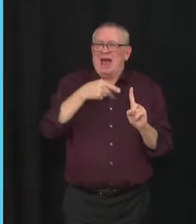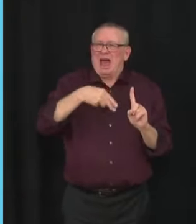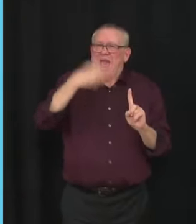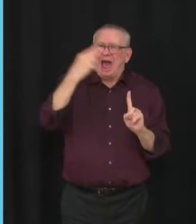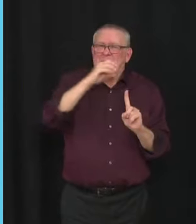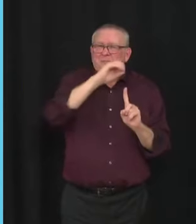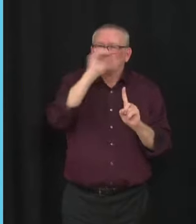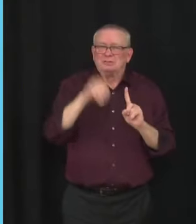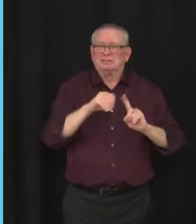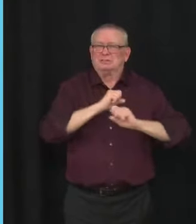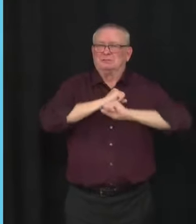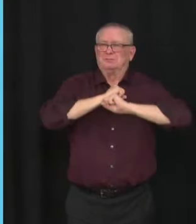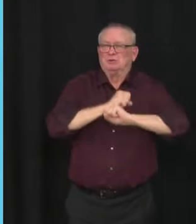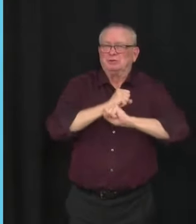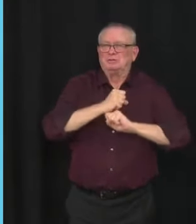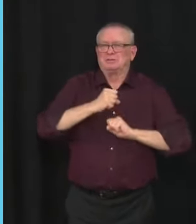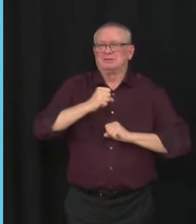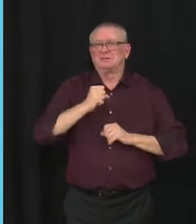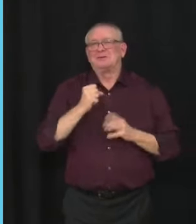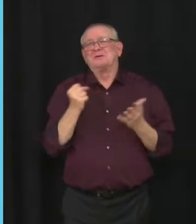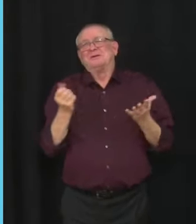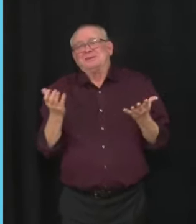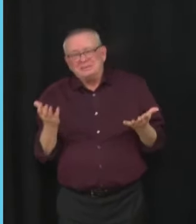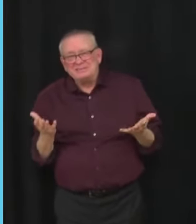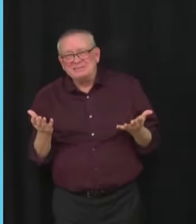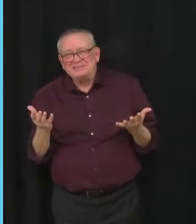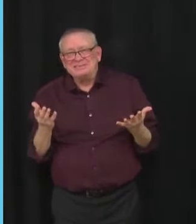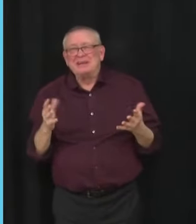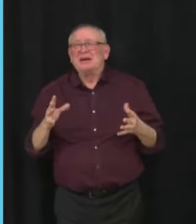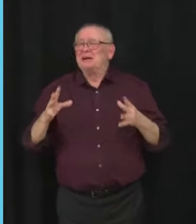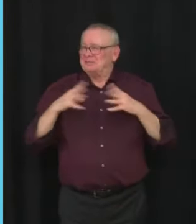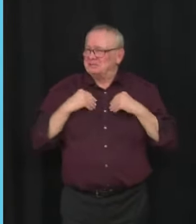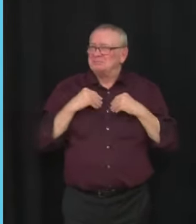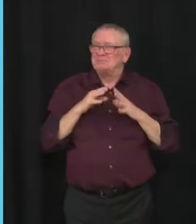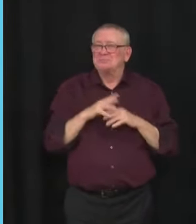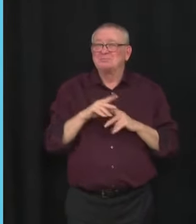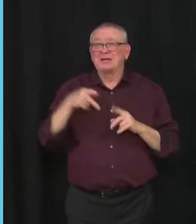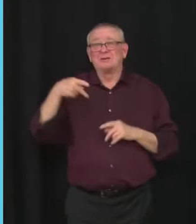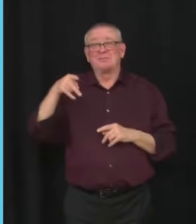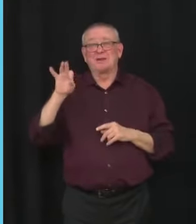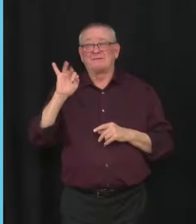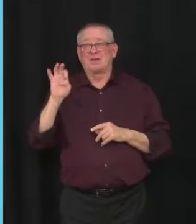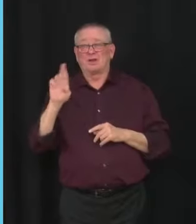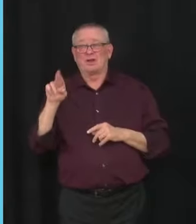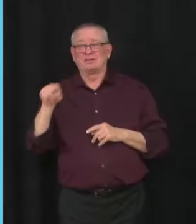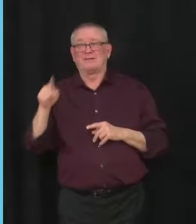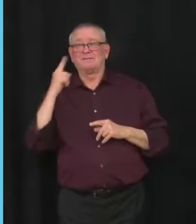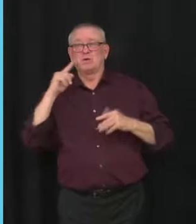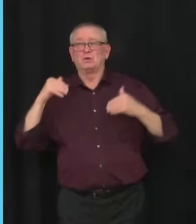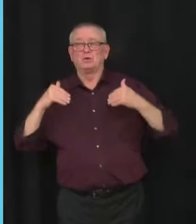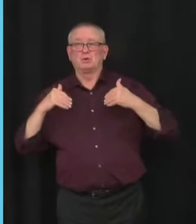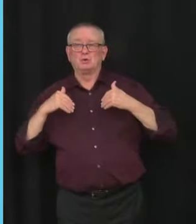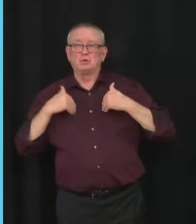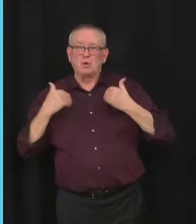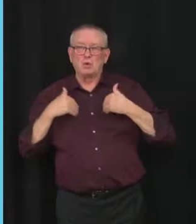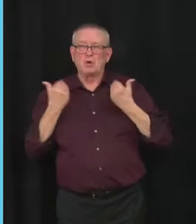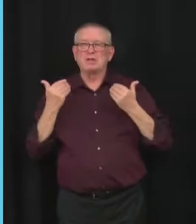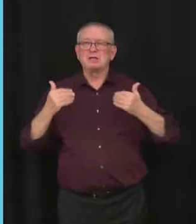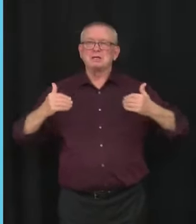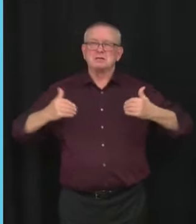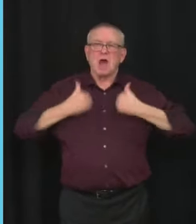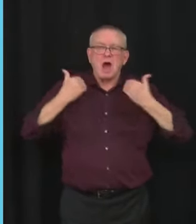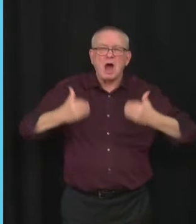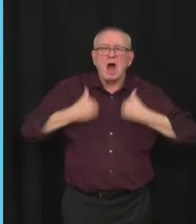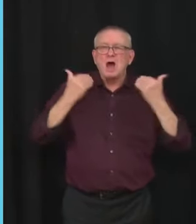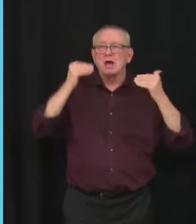However, at this point, we do preferentially recommend Pfizer vaccine for adolescents and young adults. On to